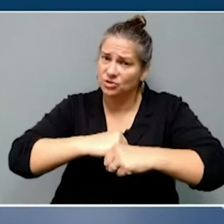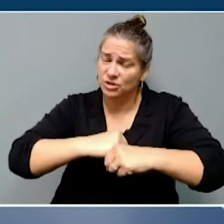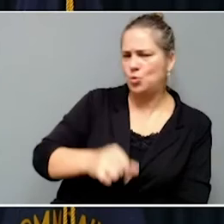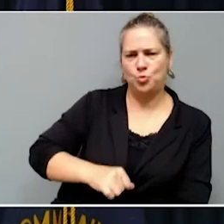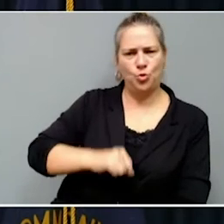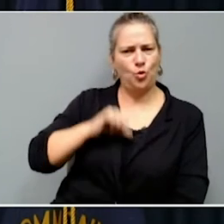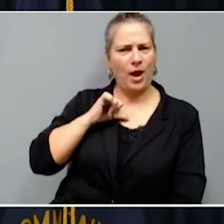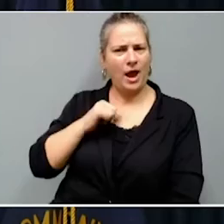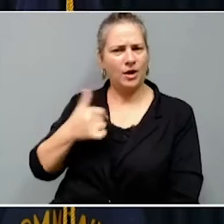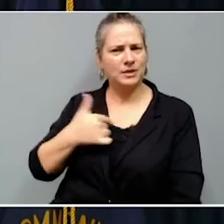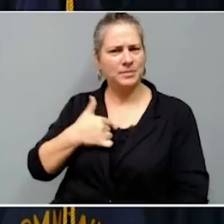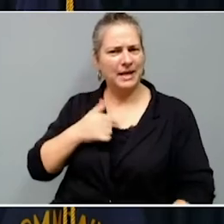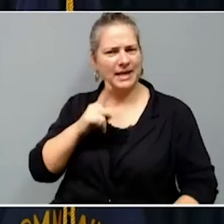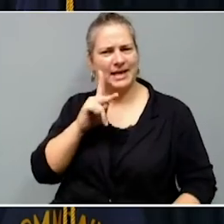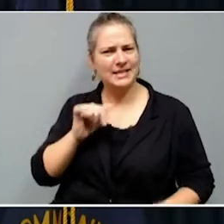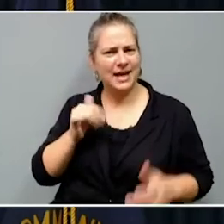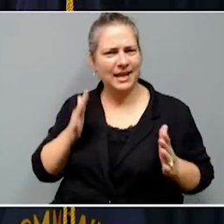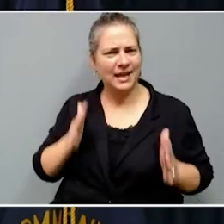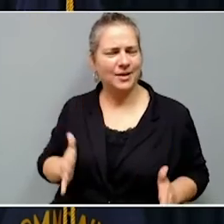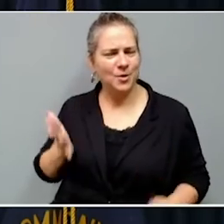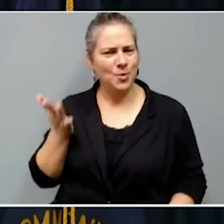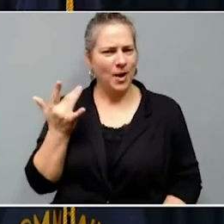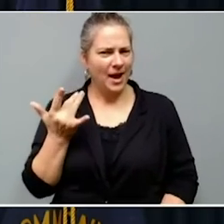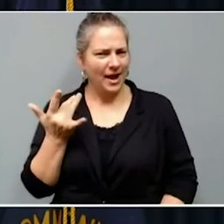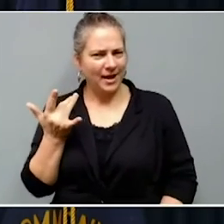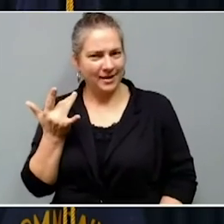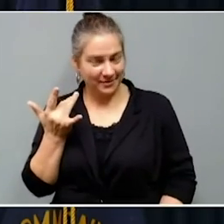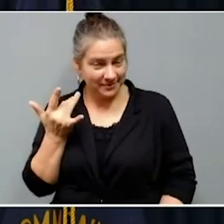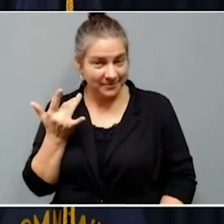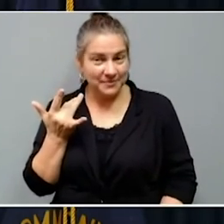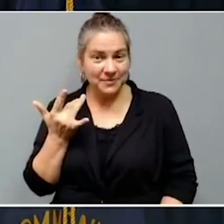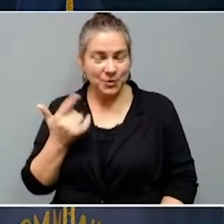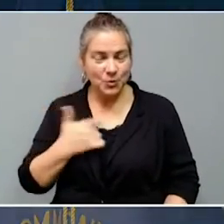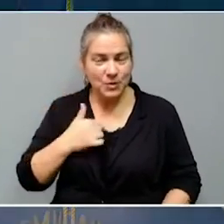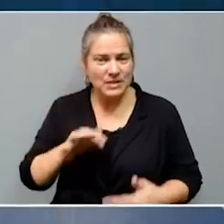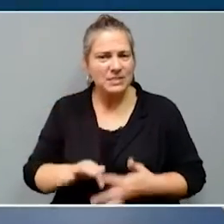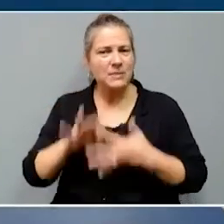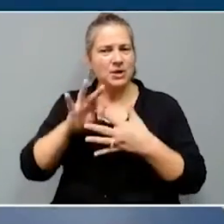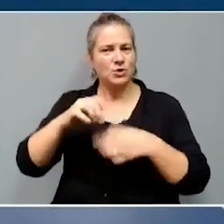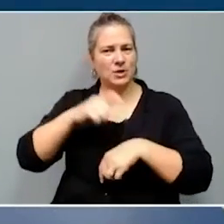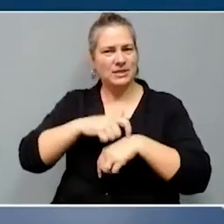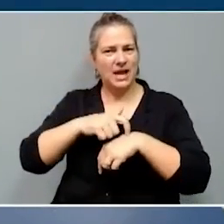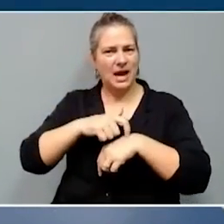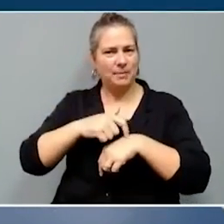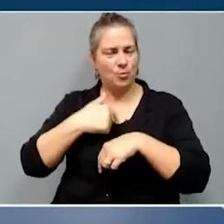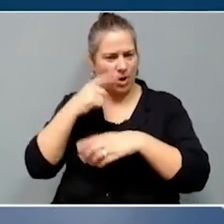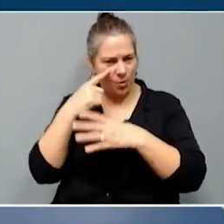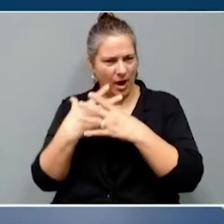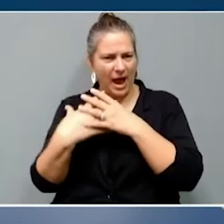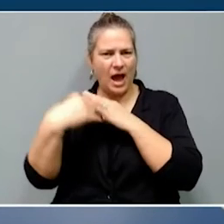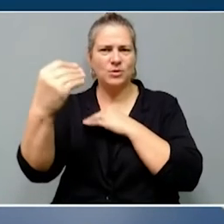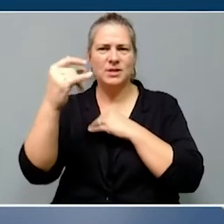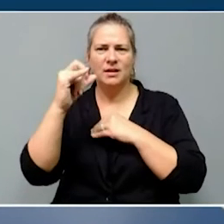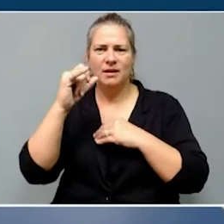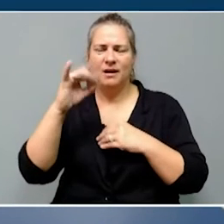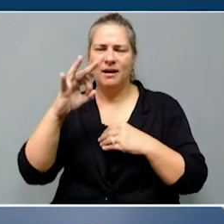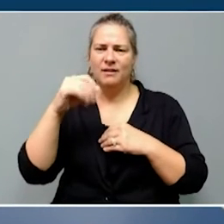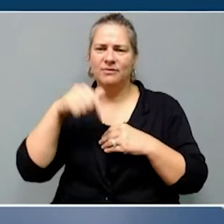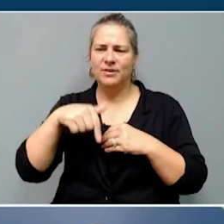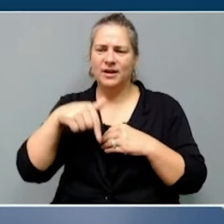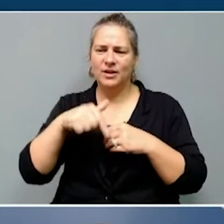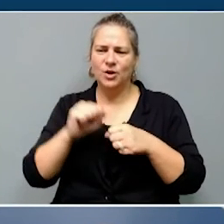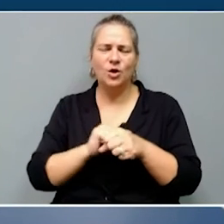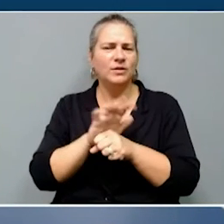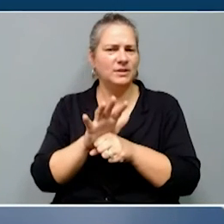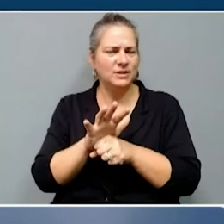vaccinated. To celebrate the positive trend in the pandemic, as well as the state's recent good economic news, such as Ford Motor Company announcing it